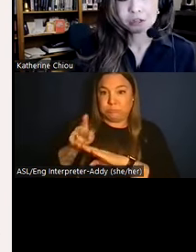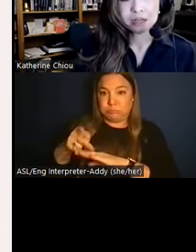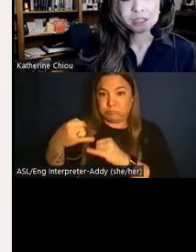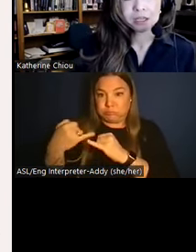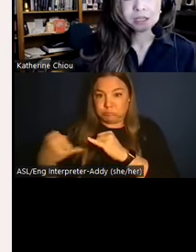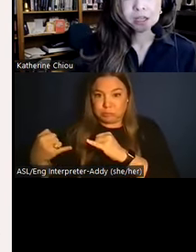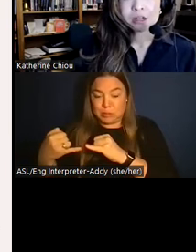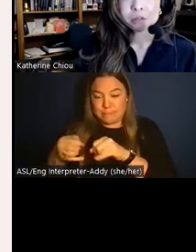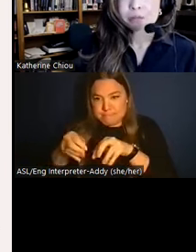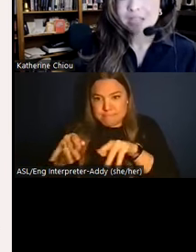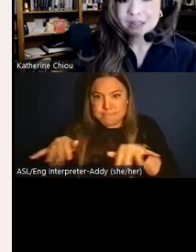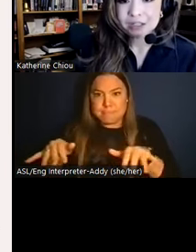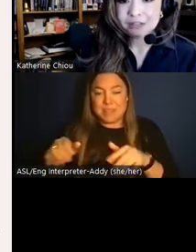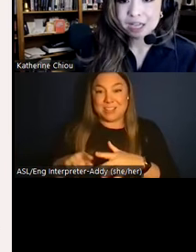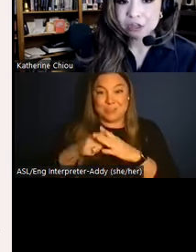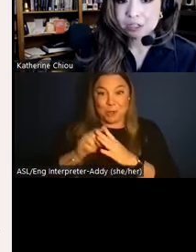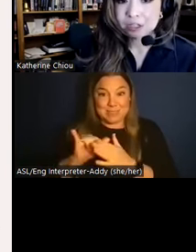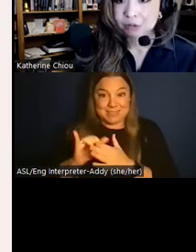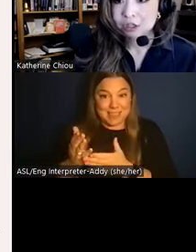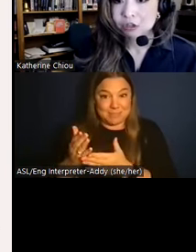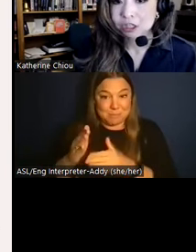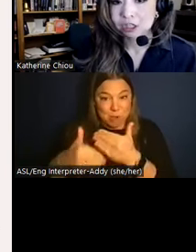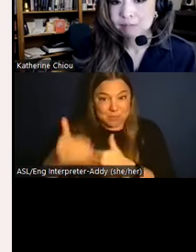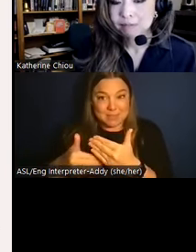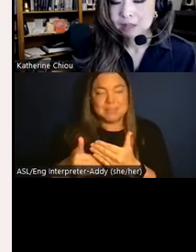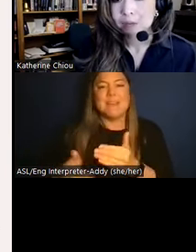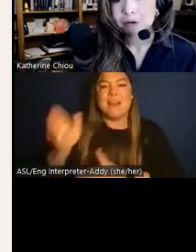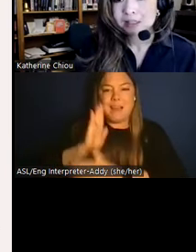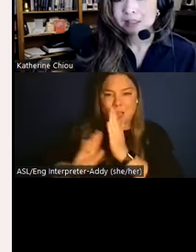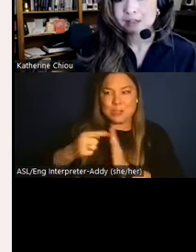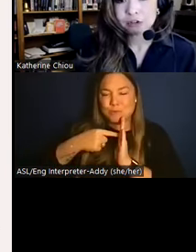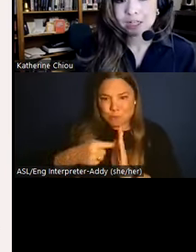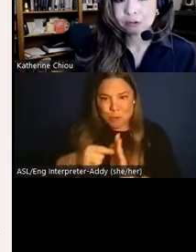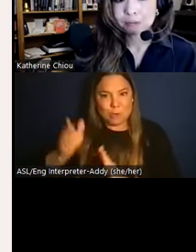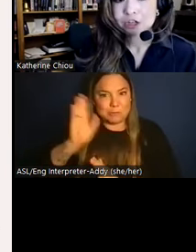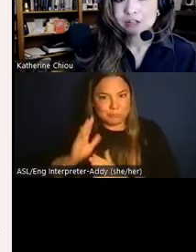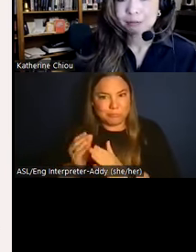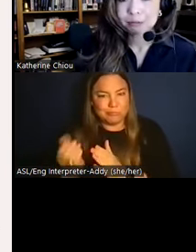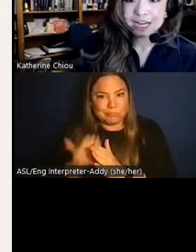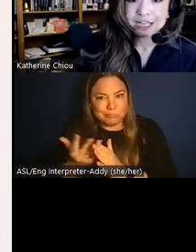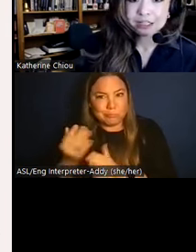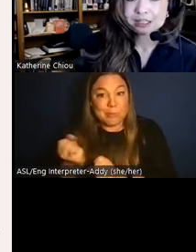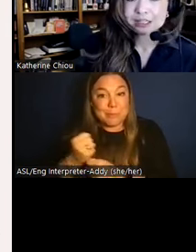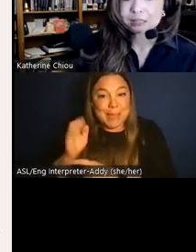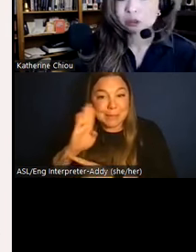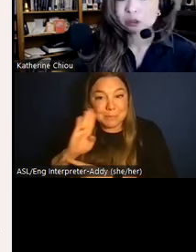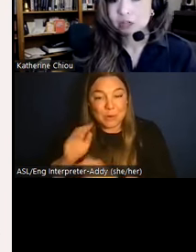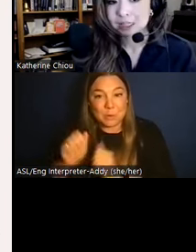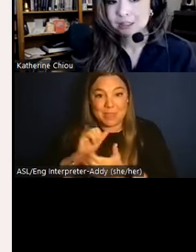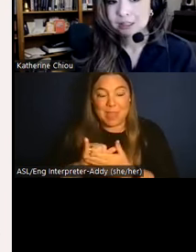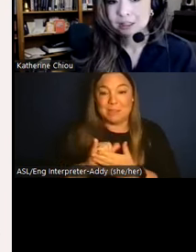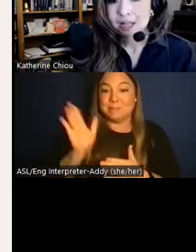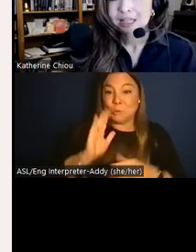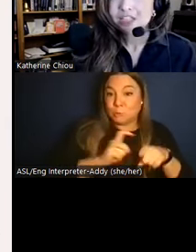kick-starts the recipe, whisper tales of this ancient brewing tradition, a process of transformation from grain to celebratory